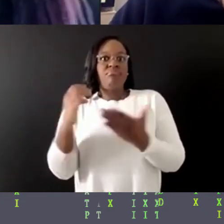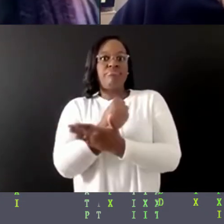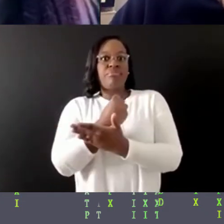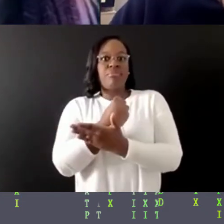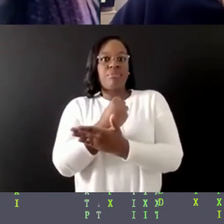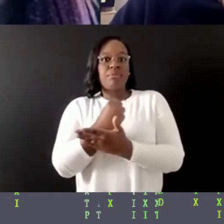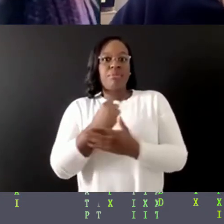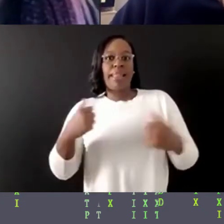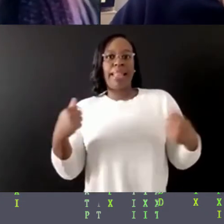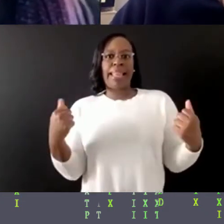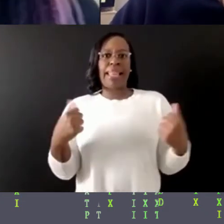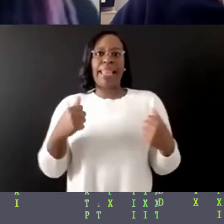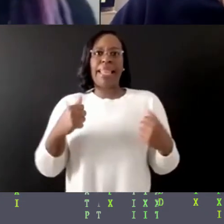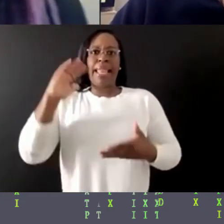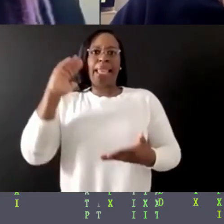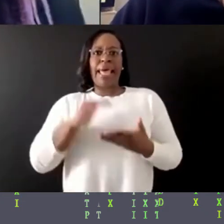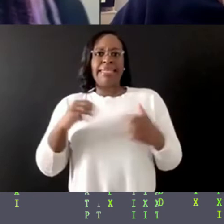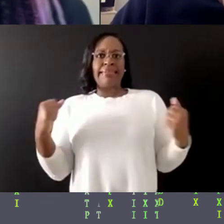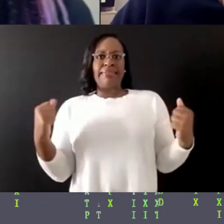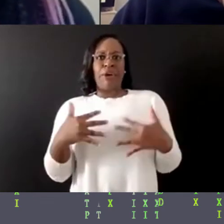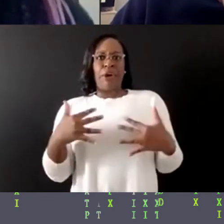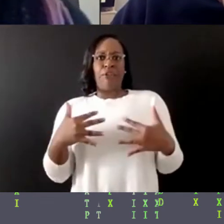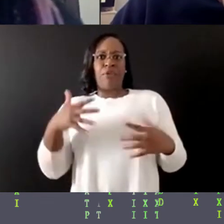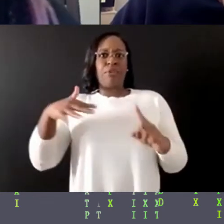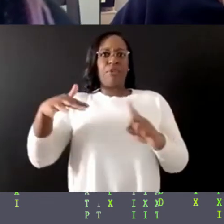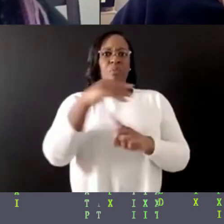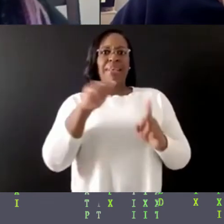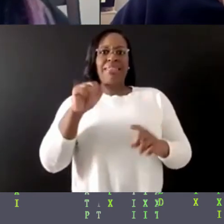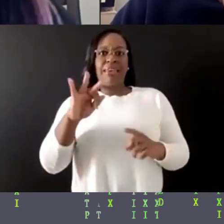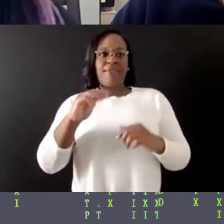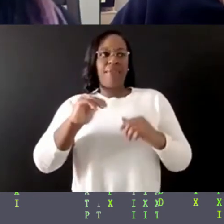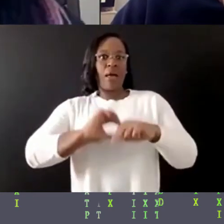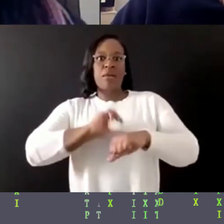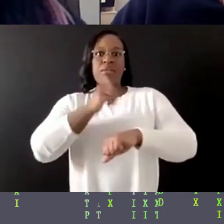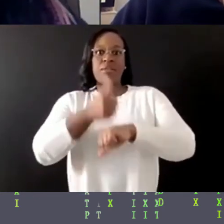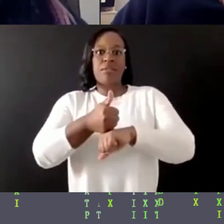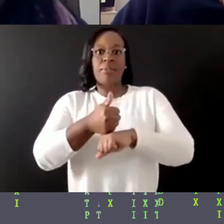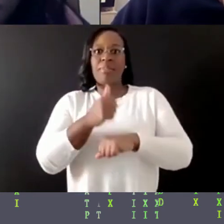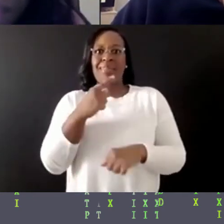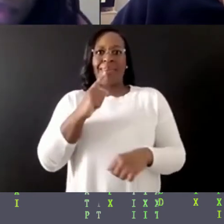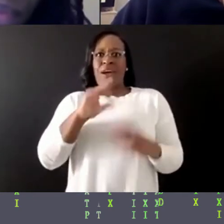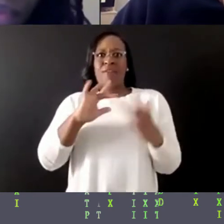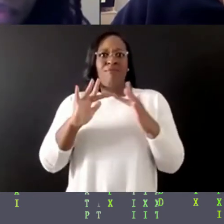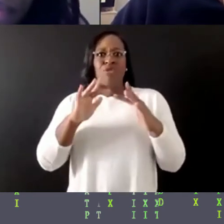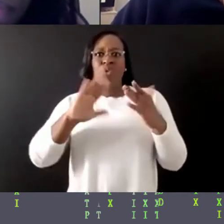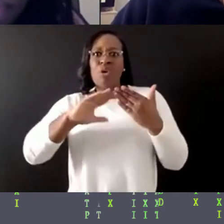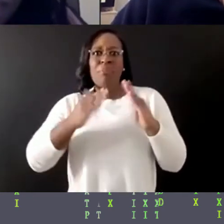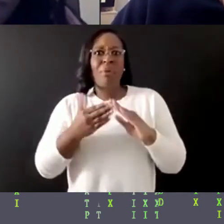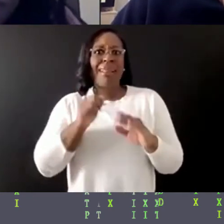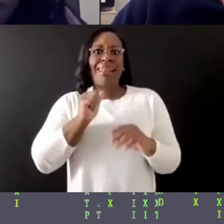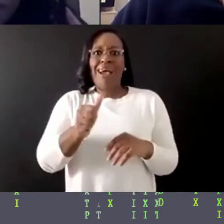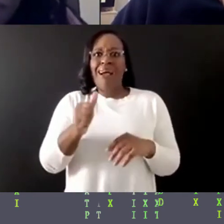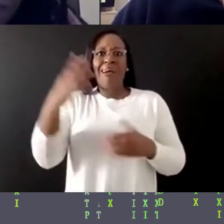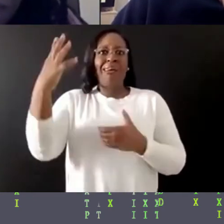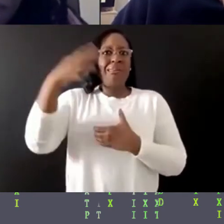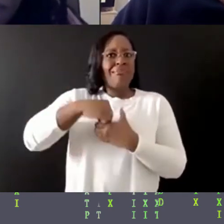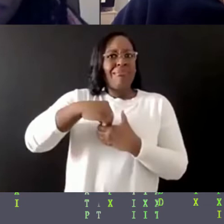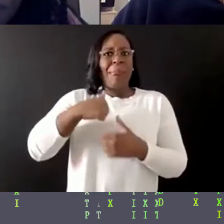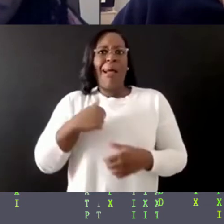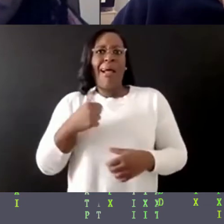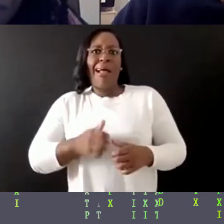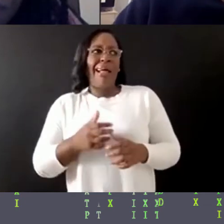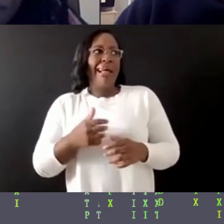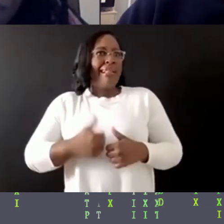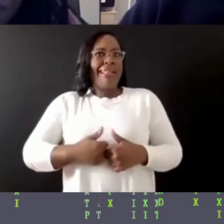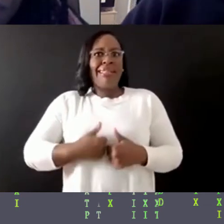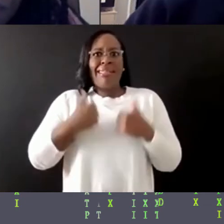fronting space, right? If I'm able to just build a virtual community, these people are not like a part of my everyday life and whatnot. I'm able to explore a side of myself that I've